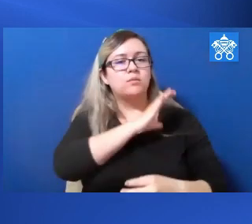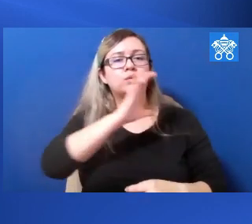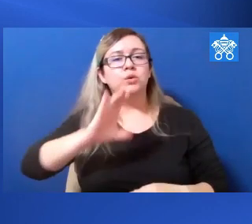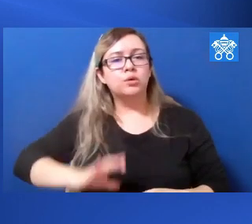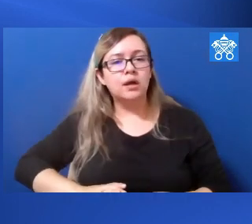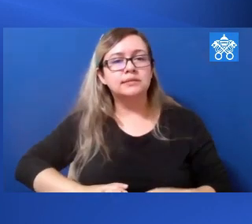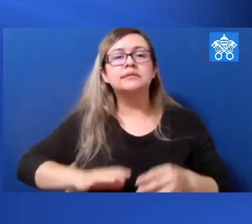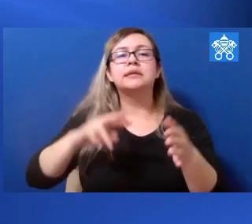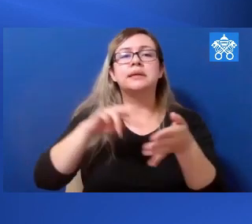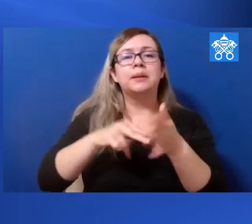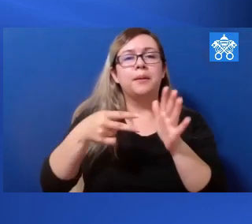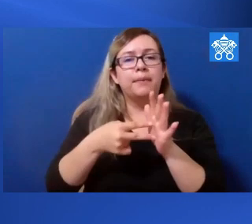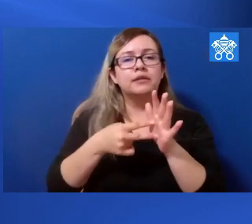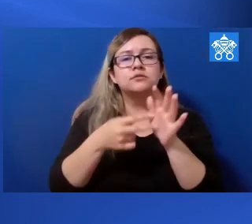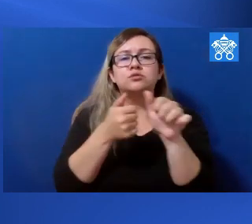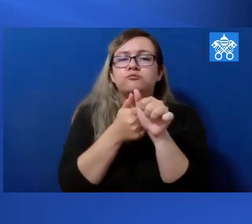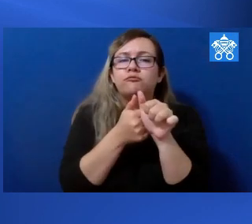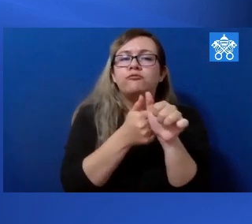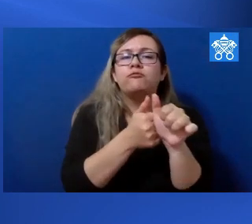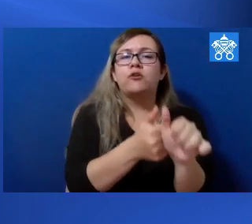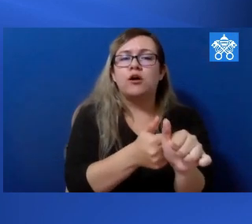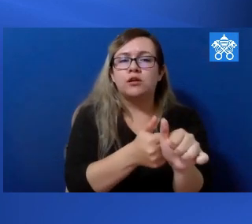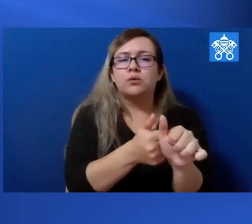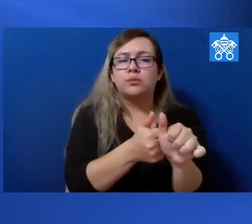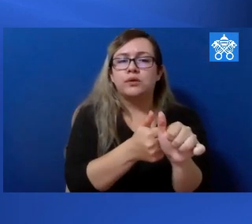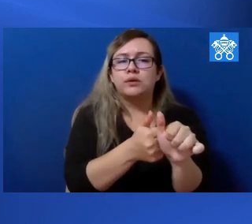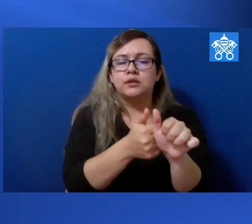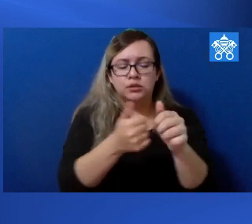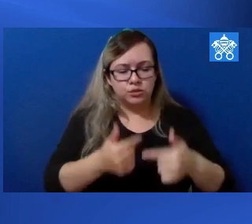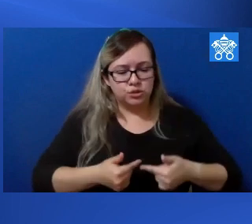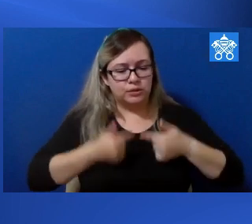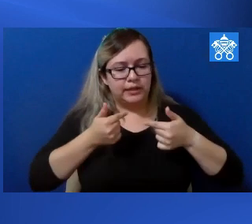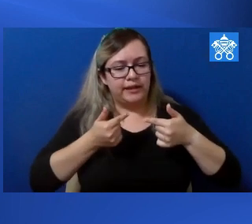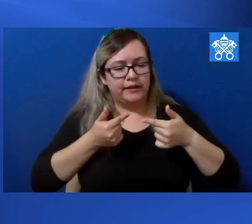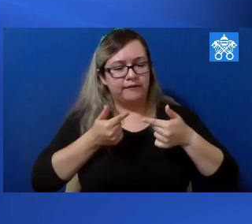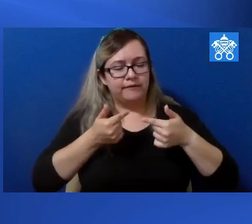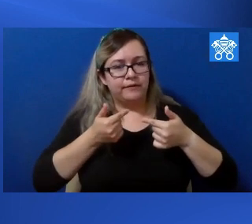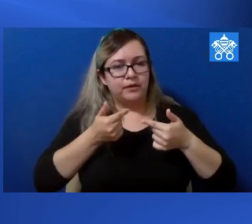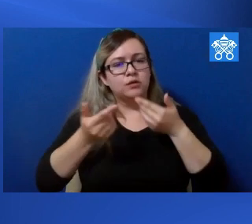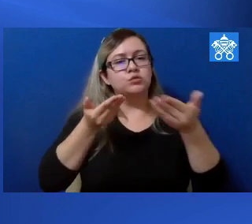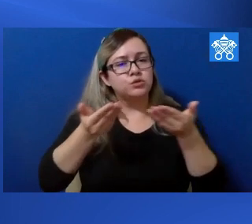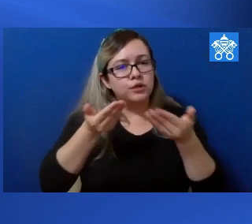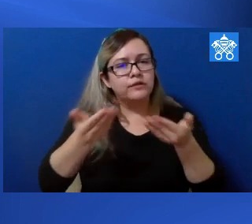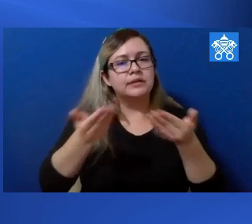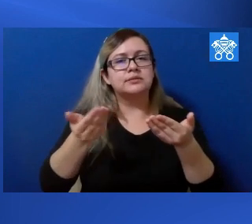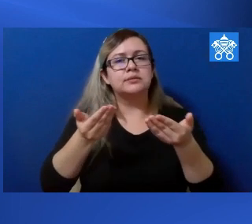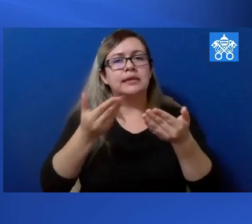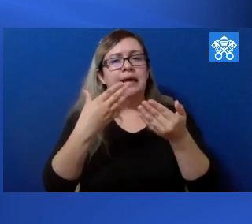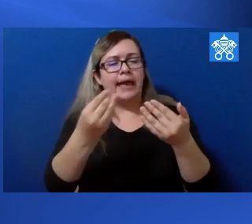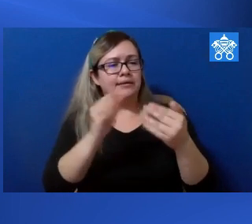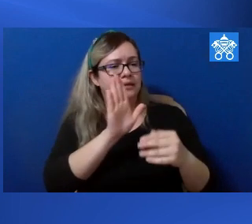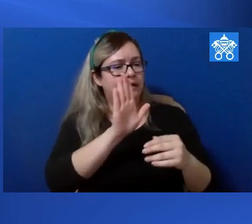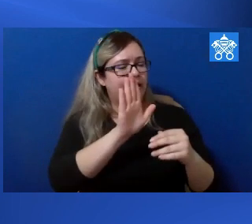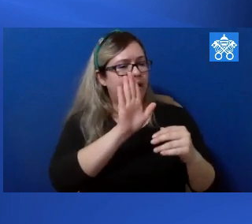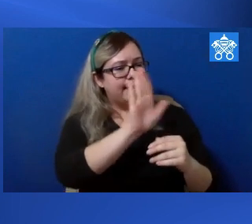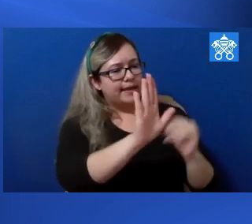to Christ means to follow him, to live one's life in love, in service, and in giving oneself, as